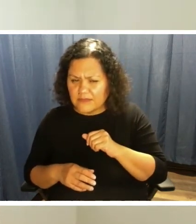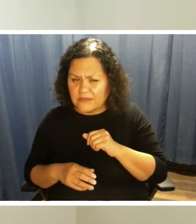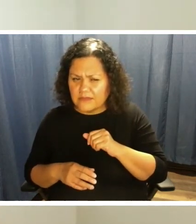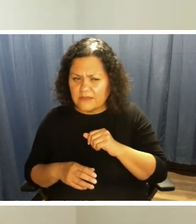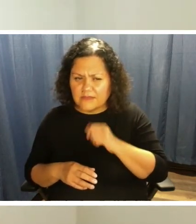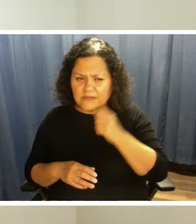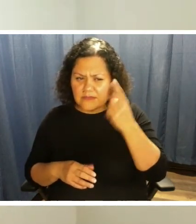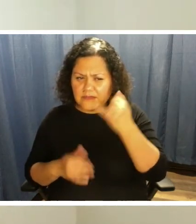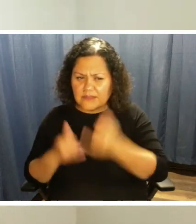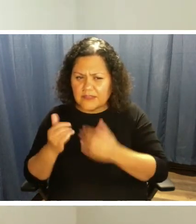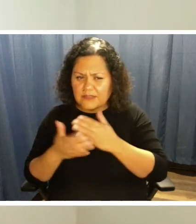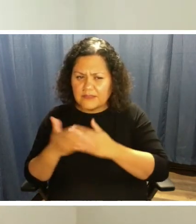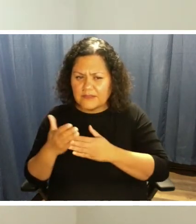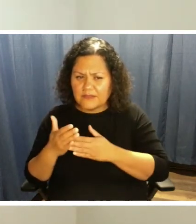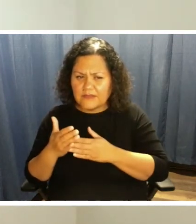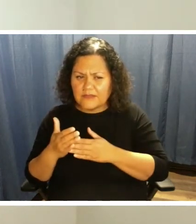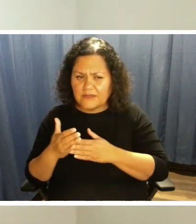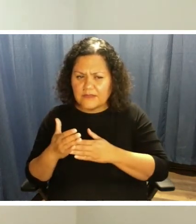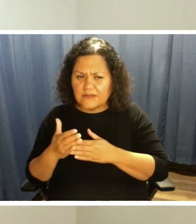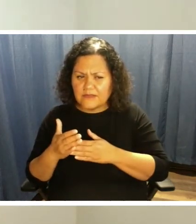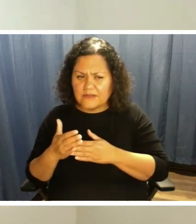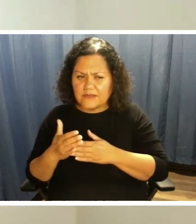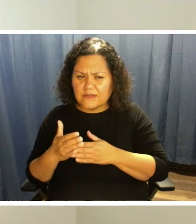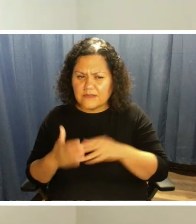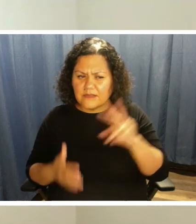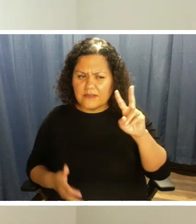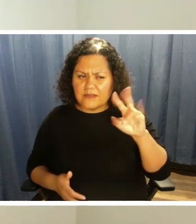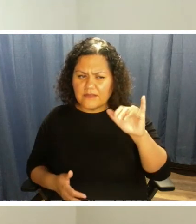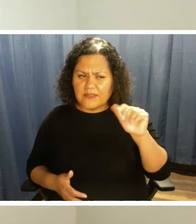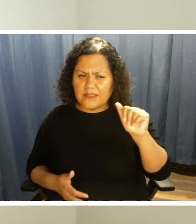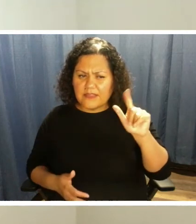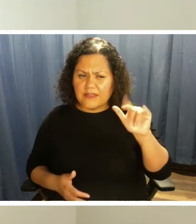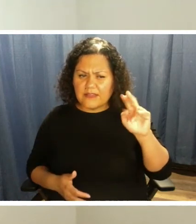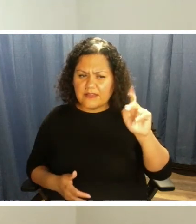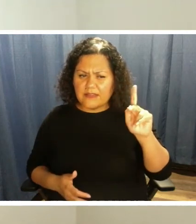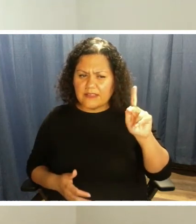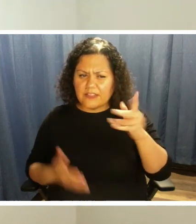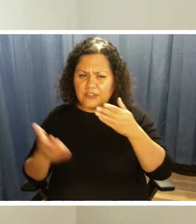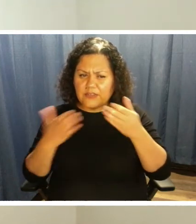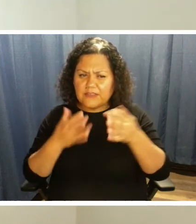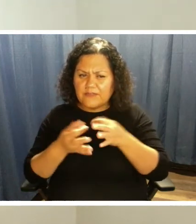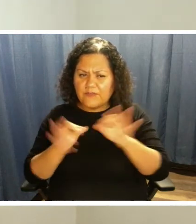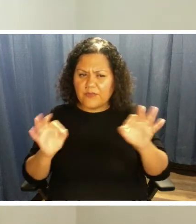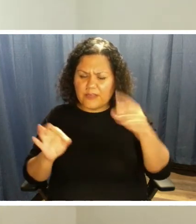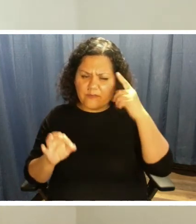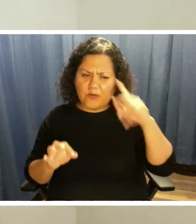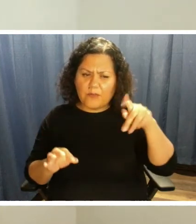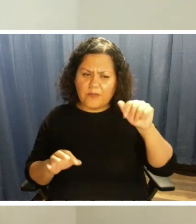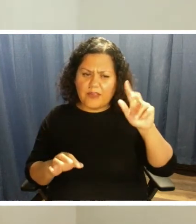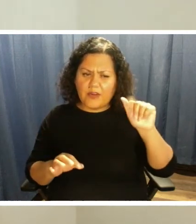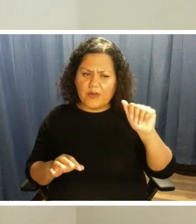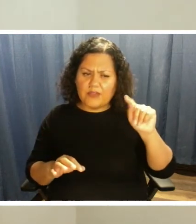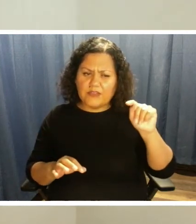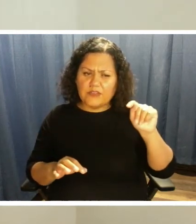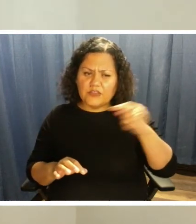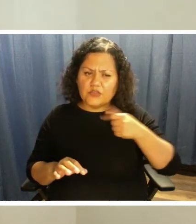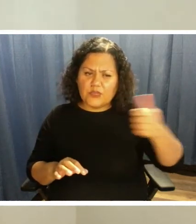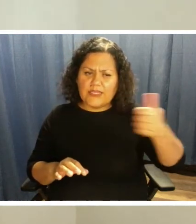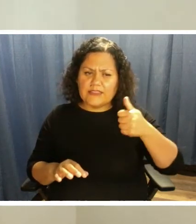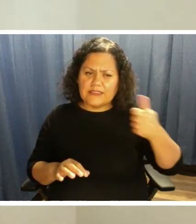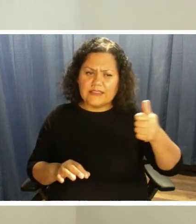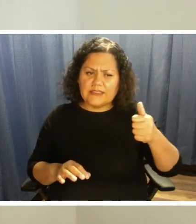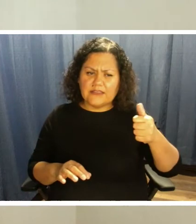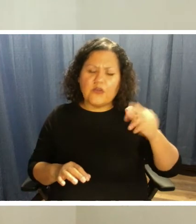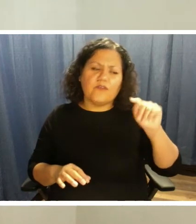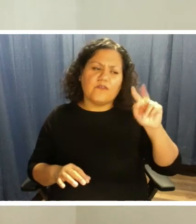Okay. A ViaLink service is free for Paratransit customers, our ViaTrans